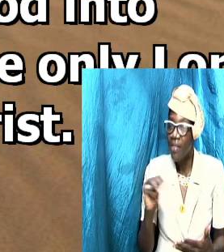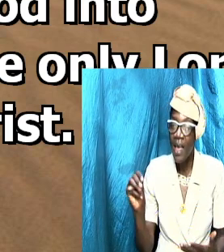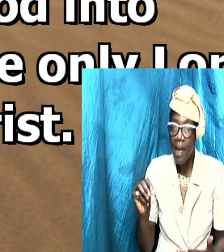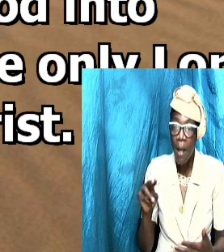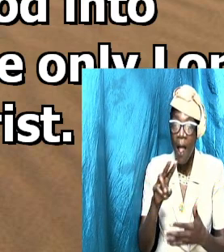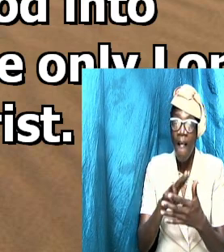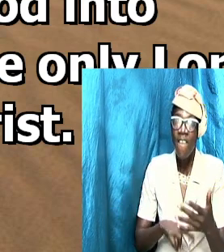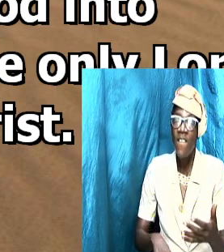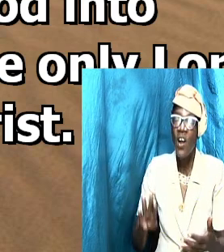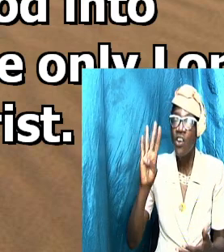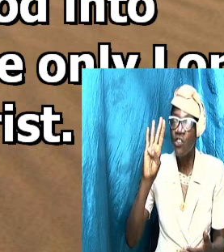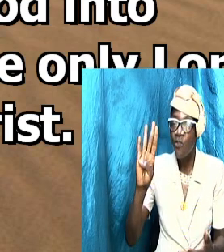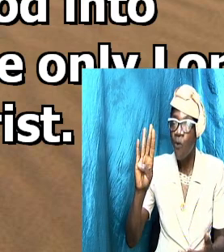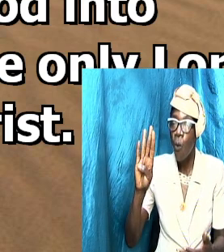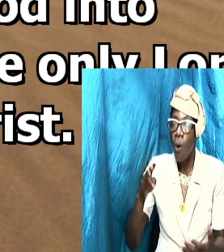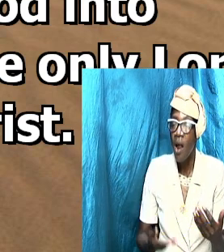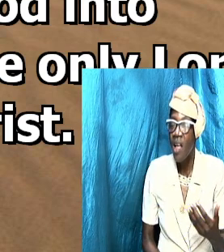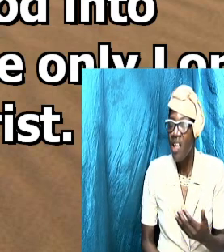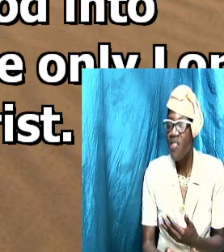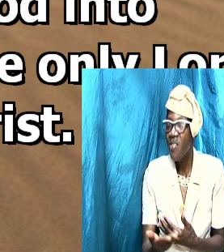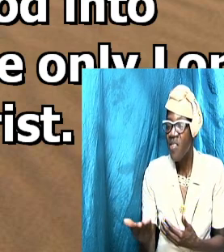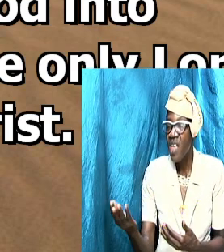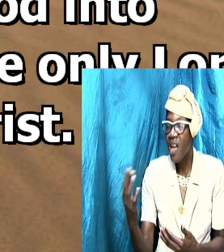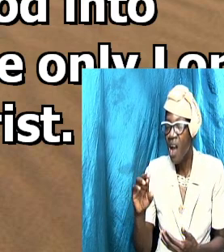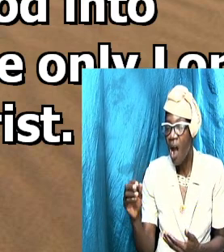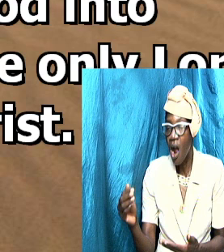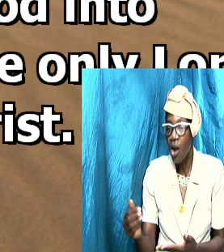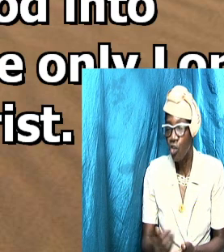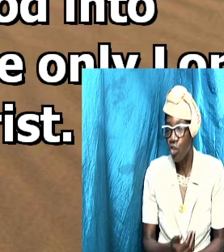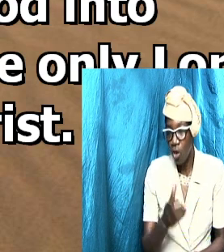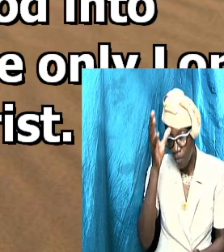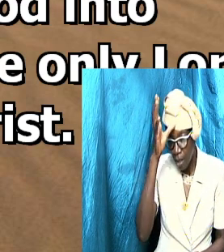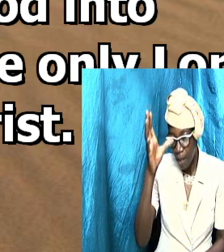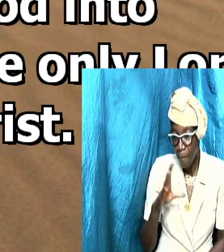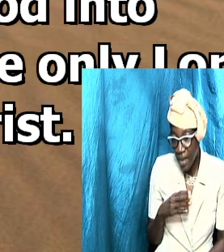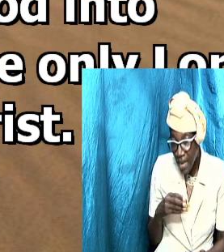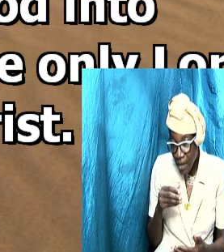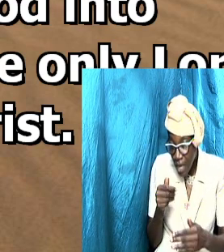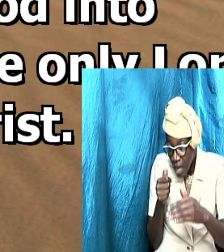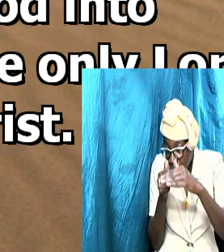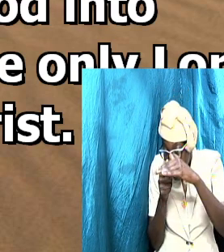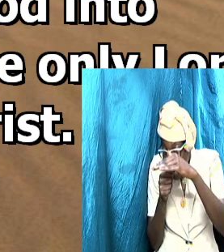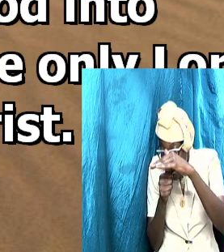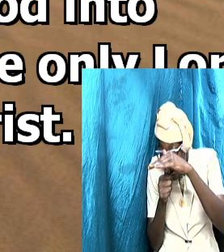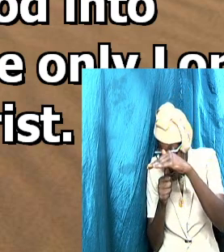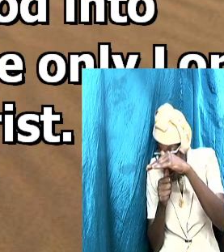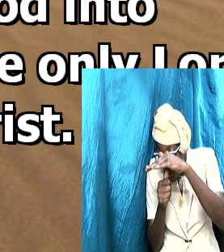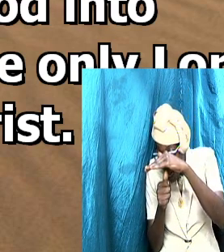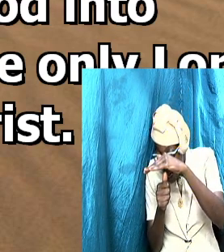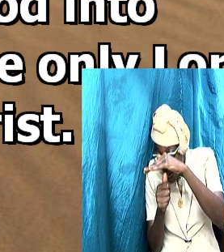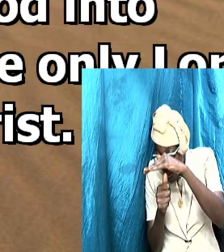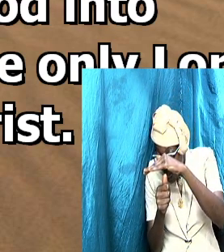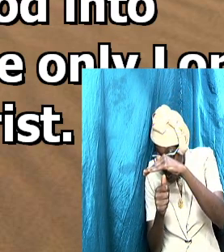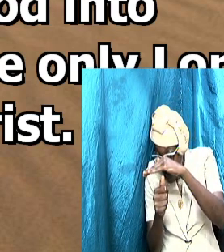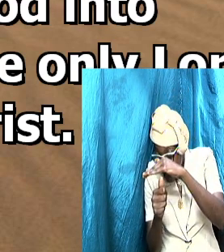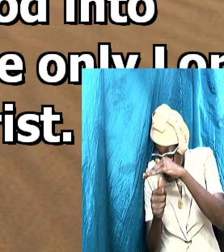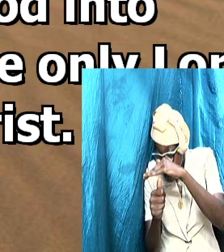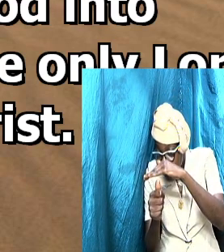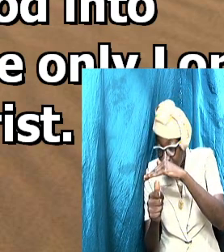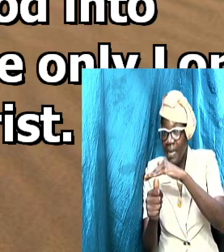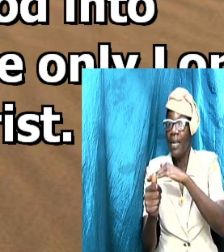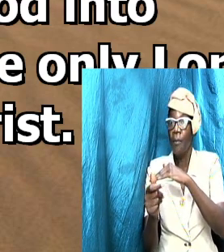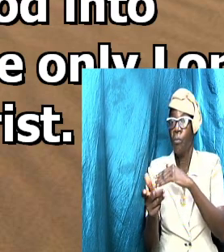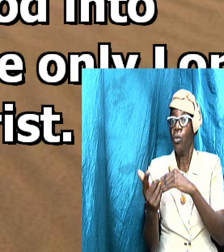for there are certain men crept in unawares who were